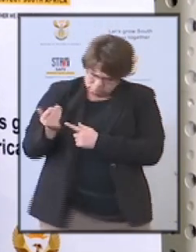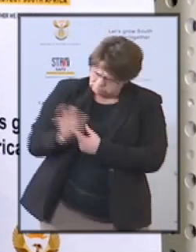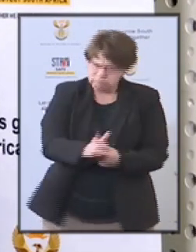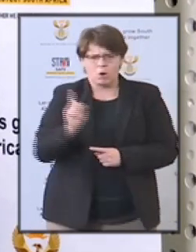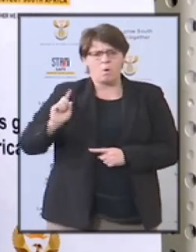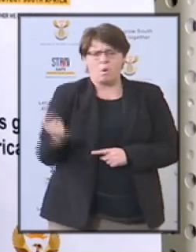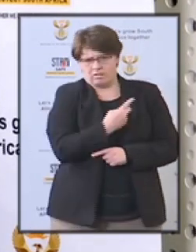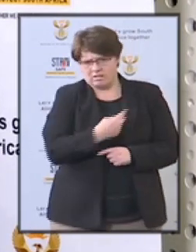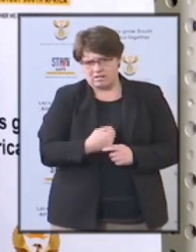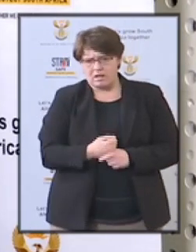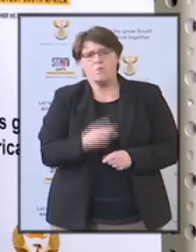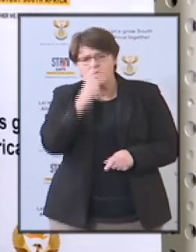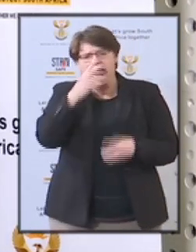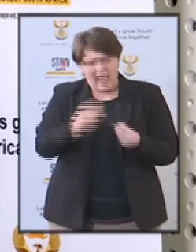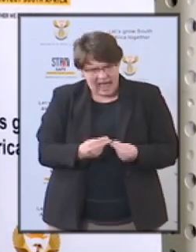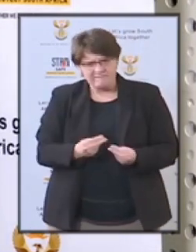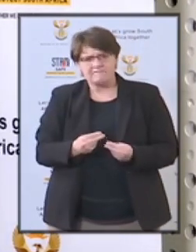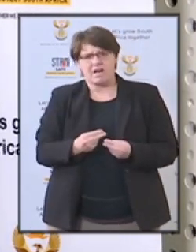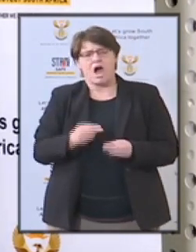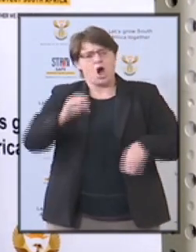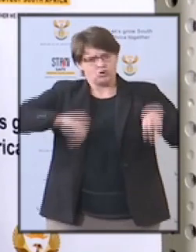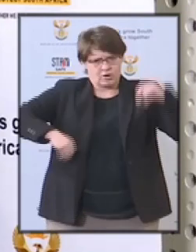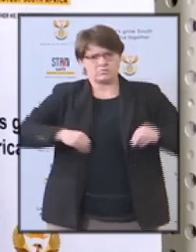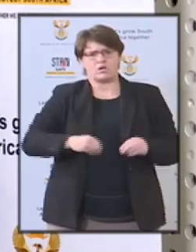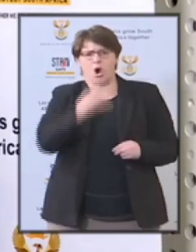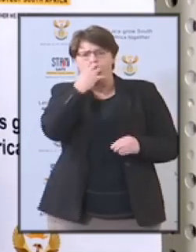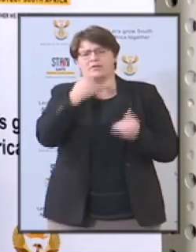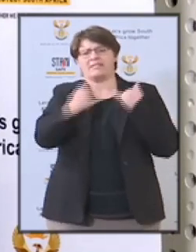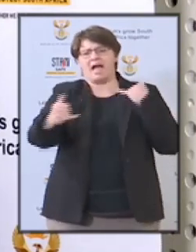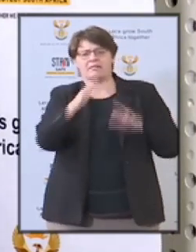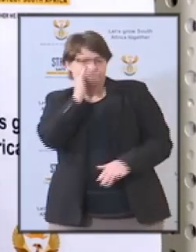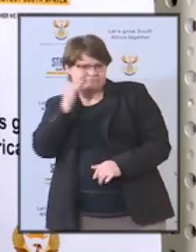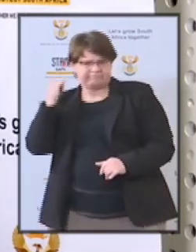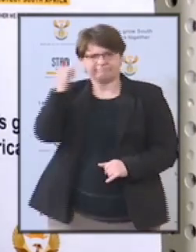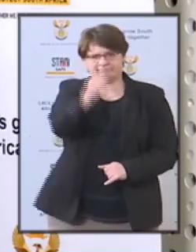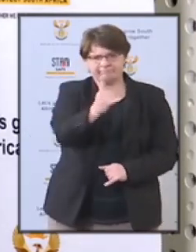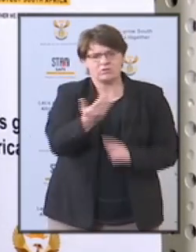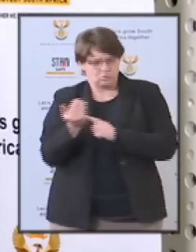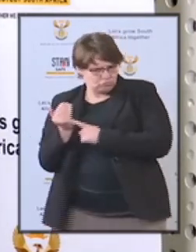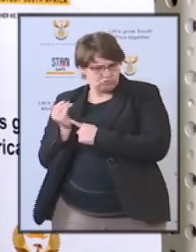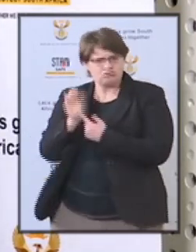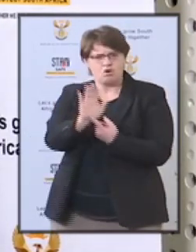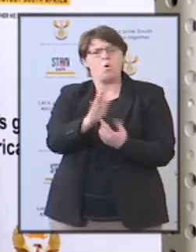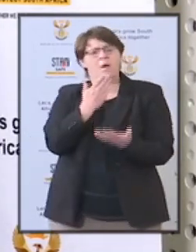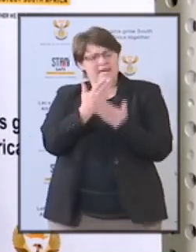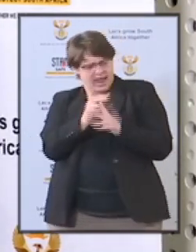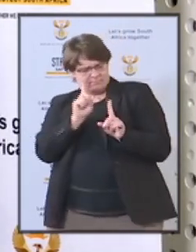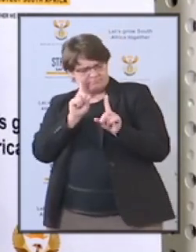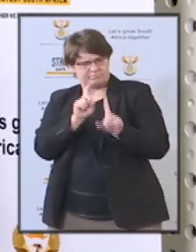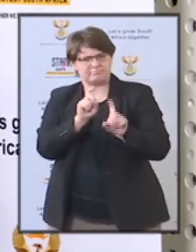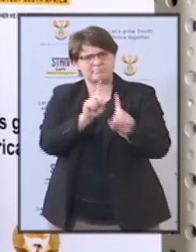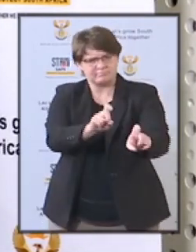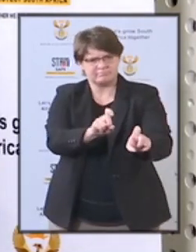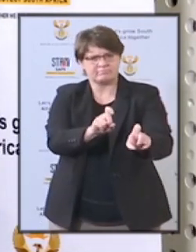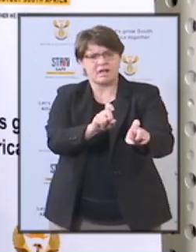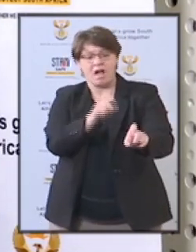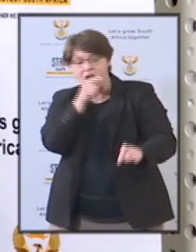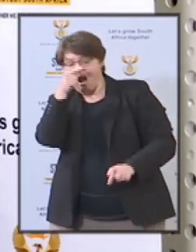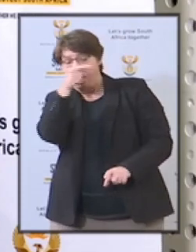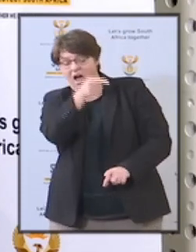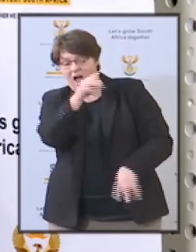sectoral anti-corruption hotlines created to support efforts to expose and pursue corruption-related allegations.